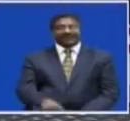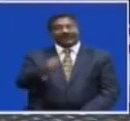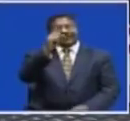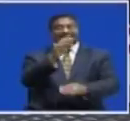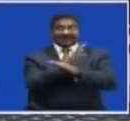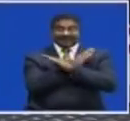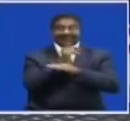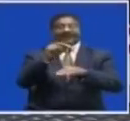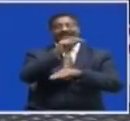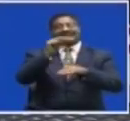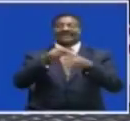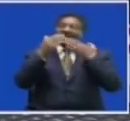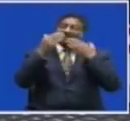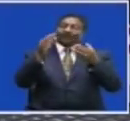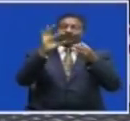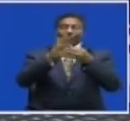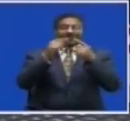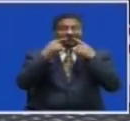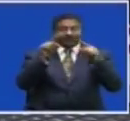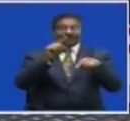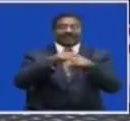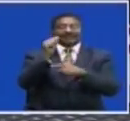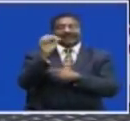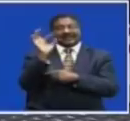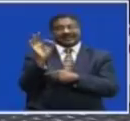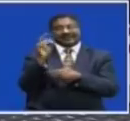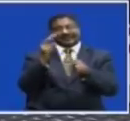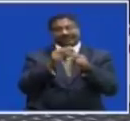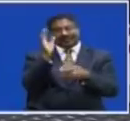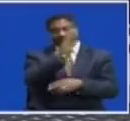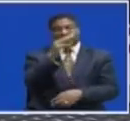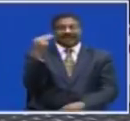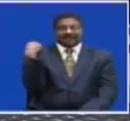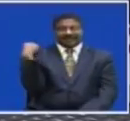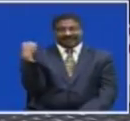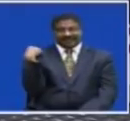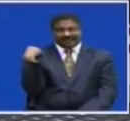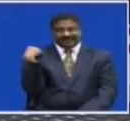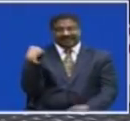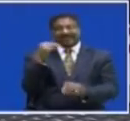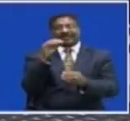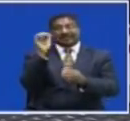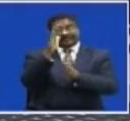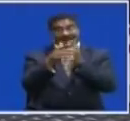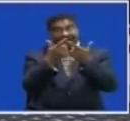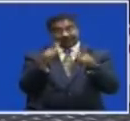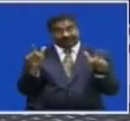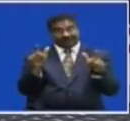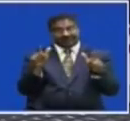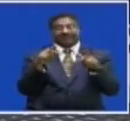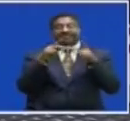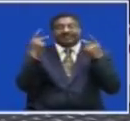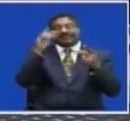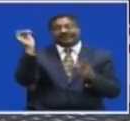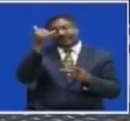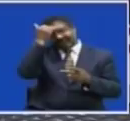One Zambia, One Nation Thank you for joining us for the news at 19 hours To present it, I'm Mary Kasoka Mwikisa And of course, on the sign language desk